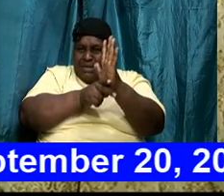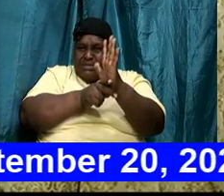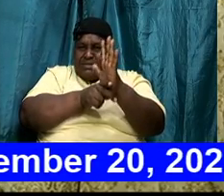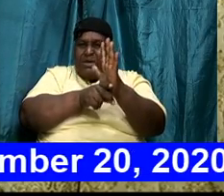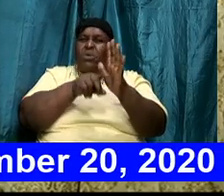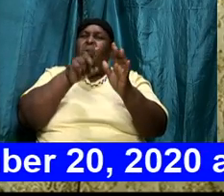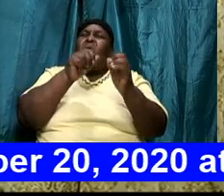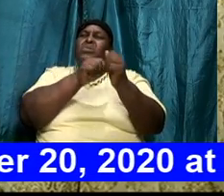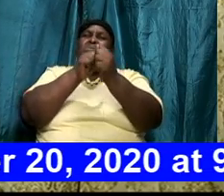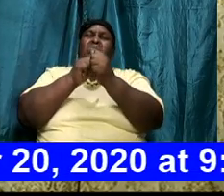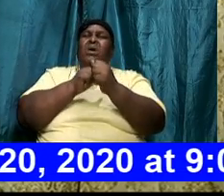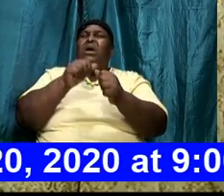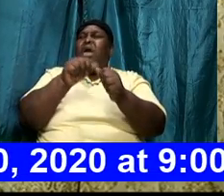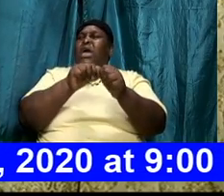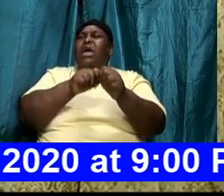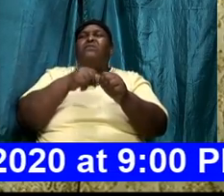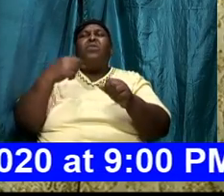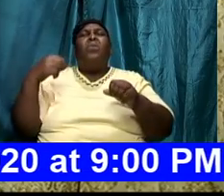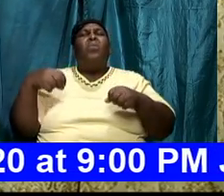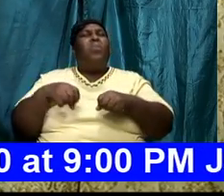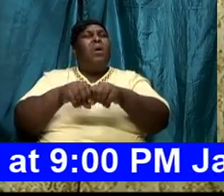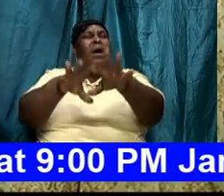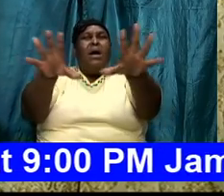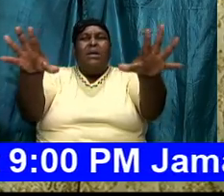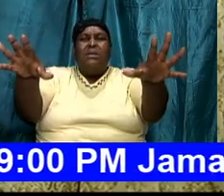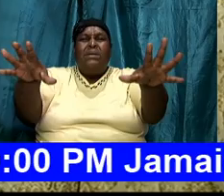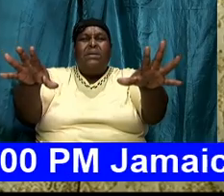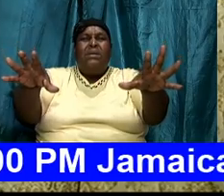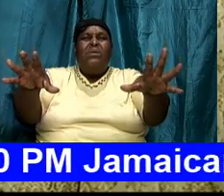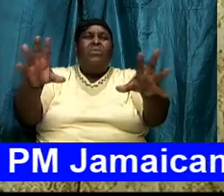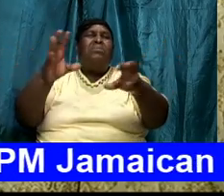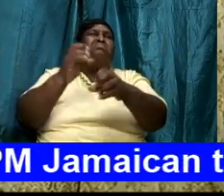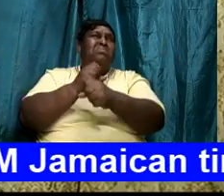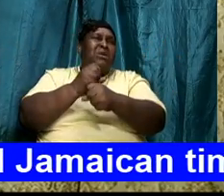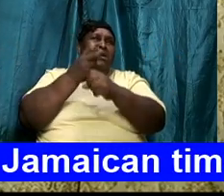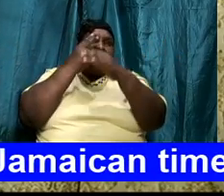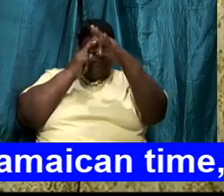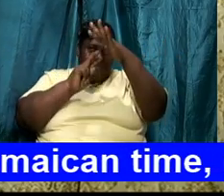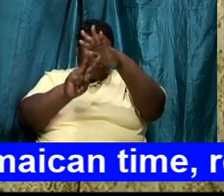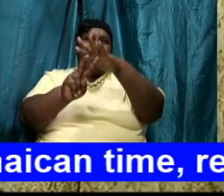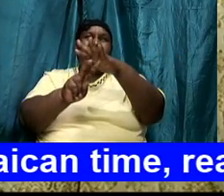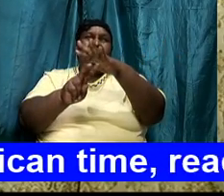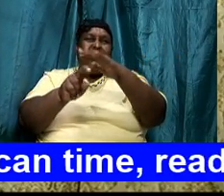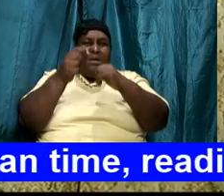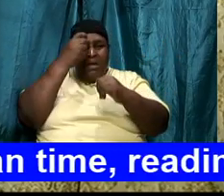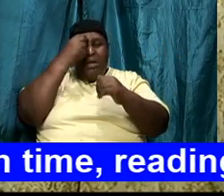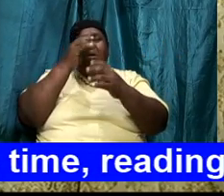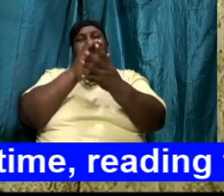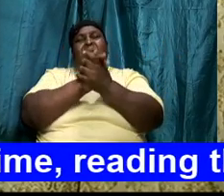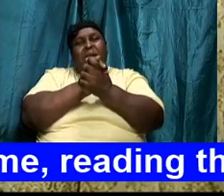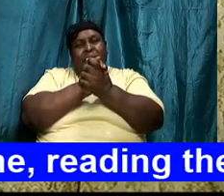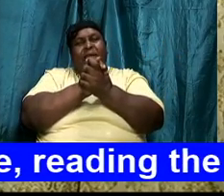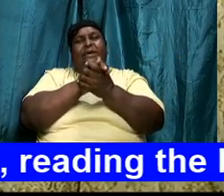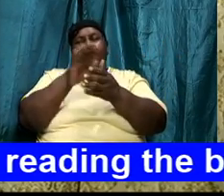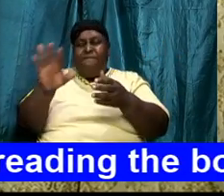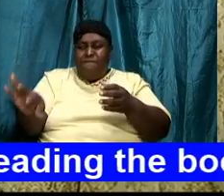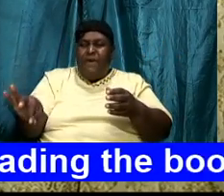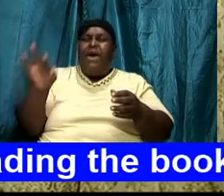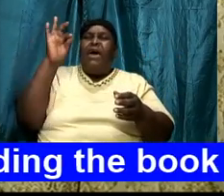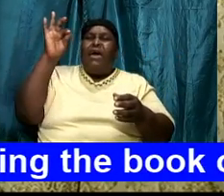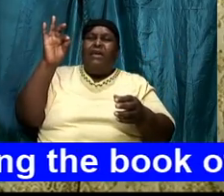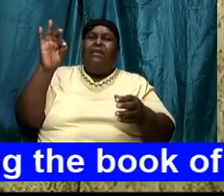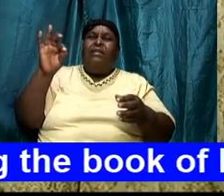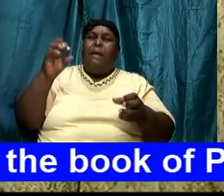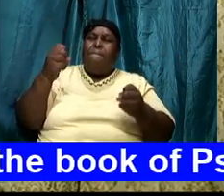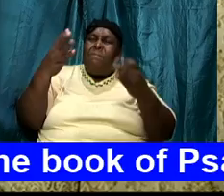on everybody will catch the vision and I believe together we are going to find that a lot